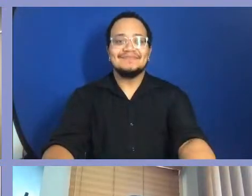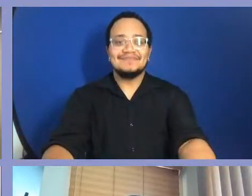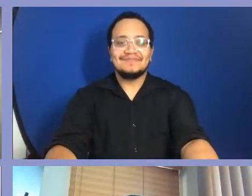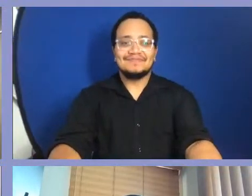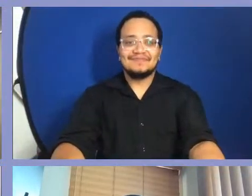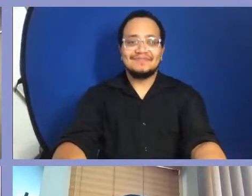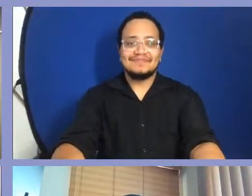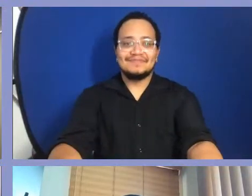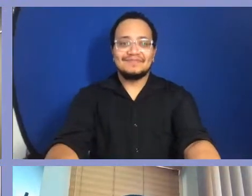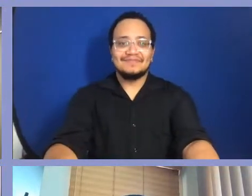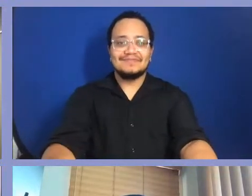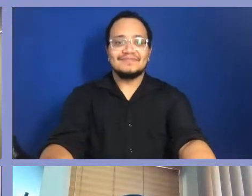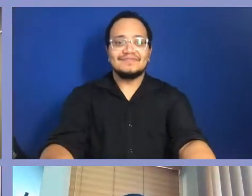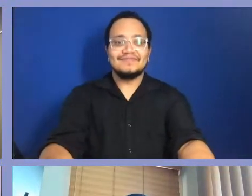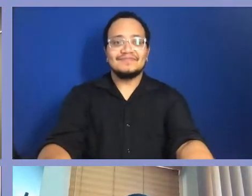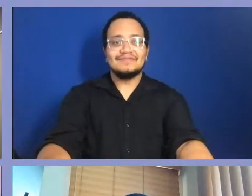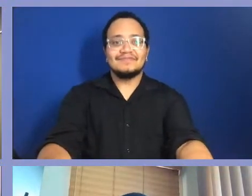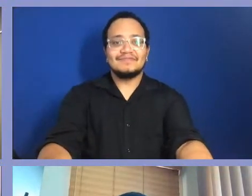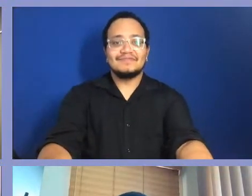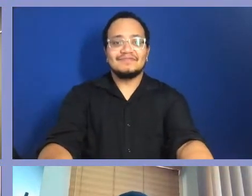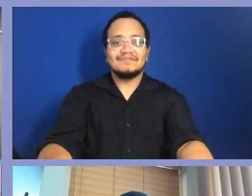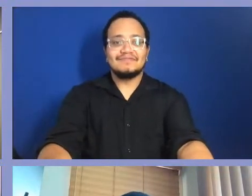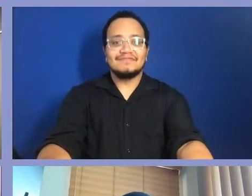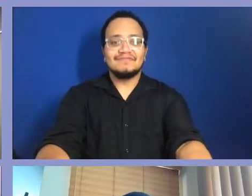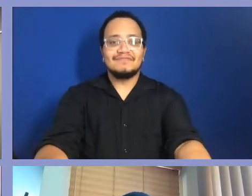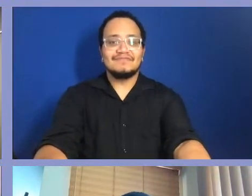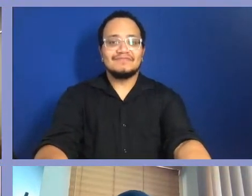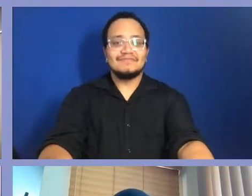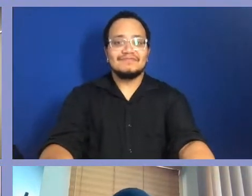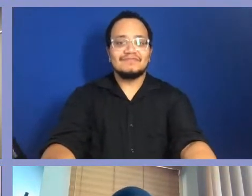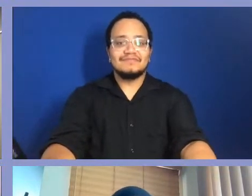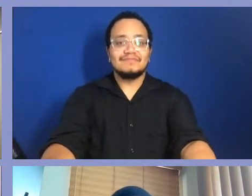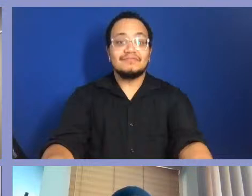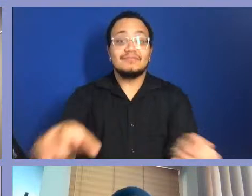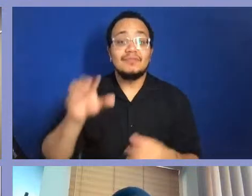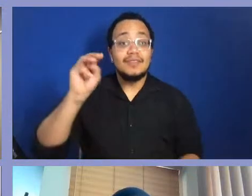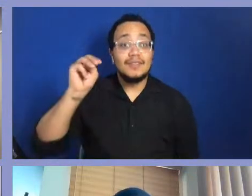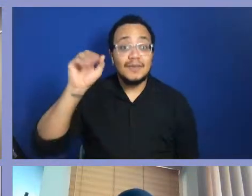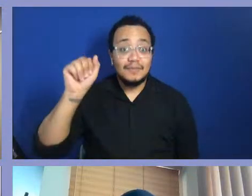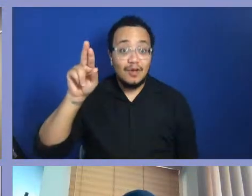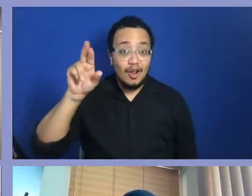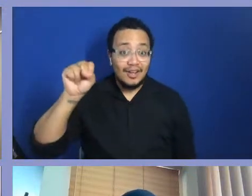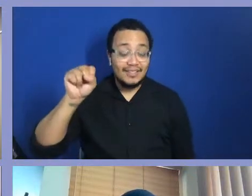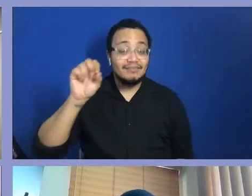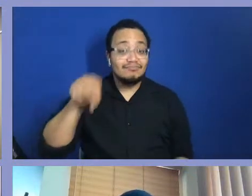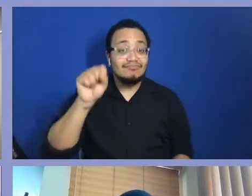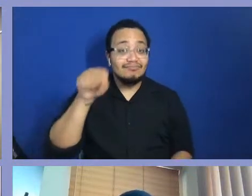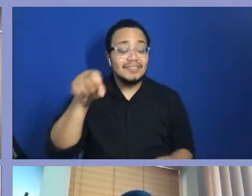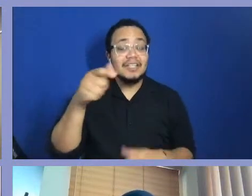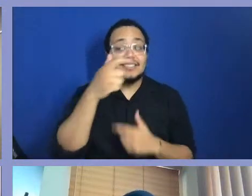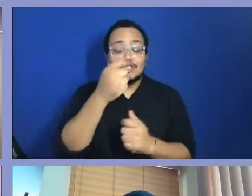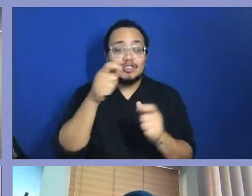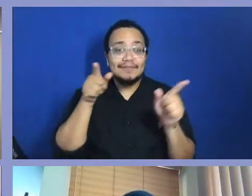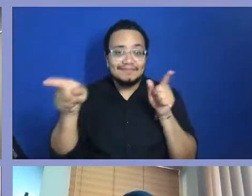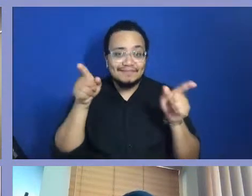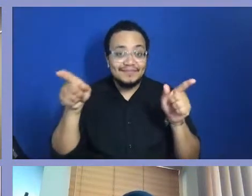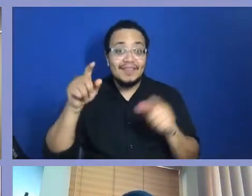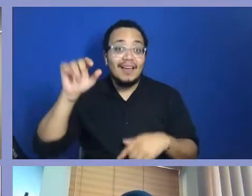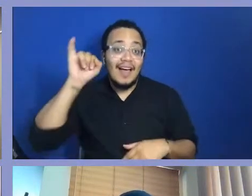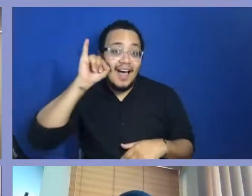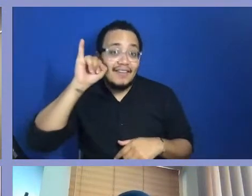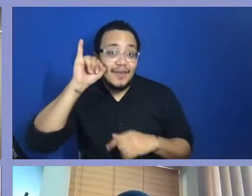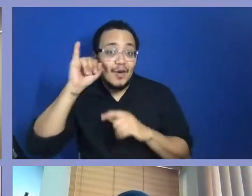No, that's funny. So that's interesting that you say something in comparison to the iPhone to a camera.